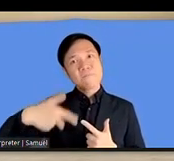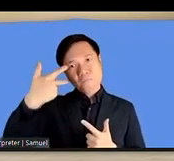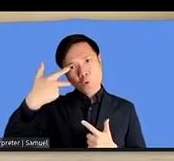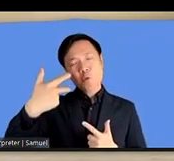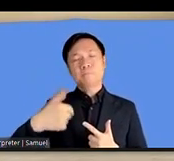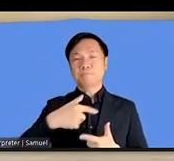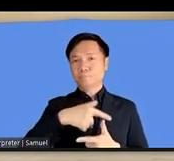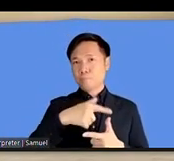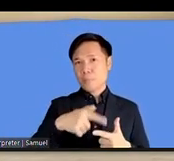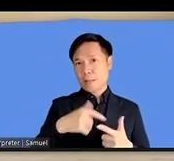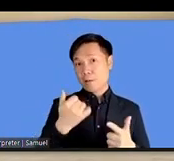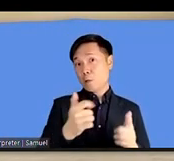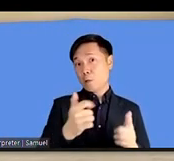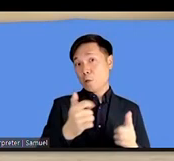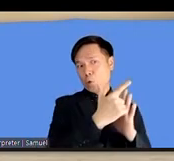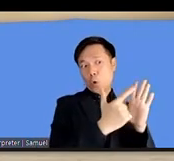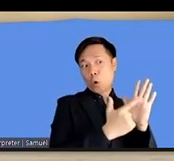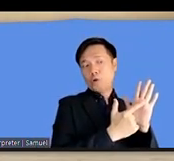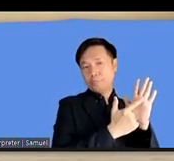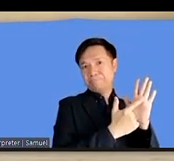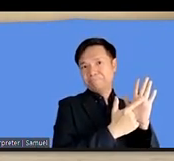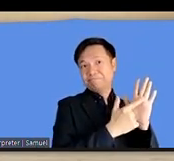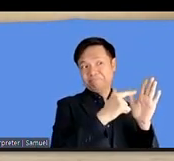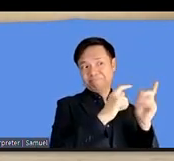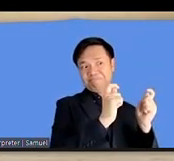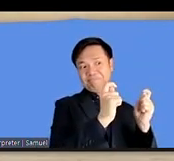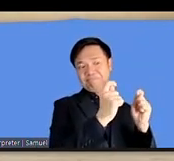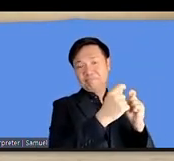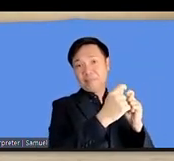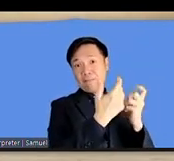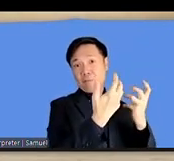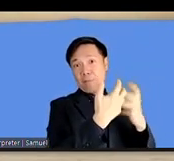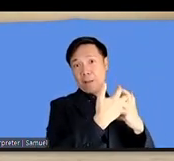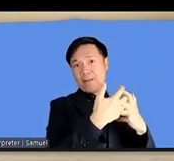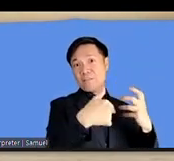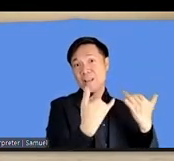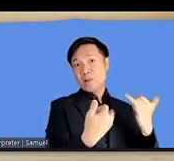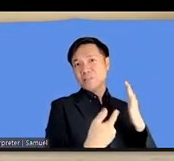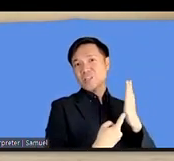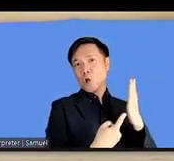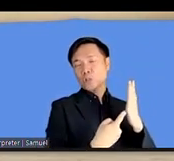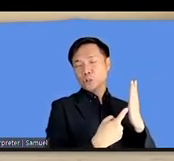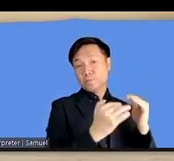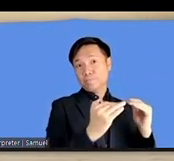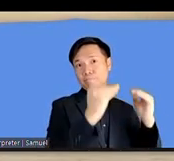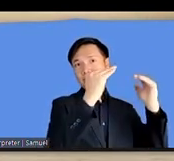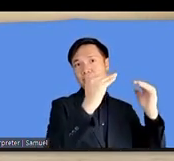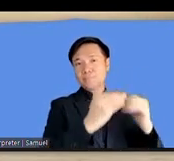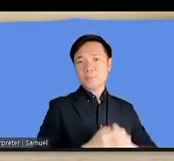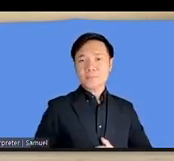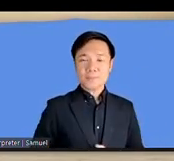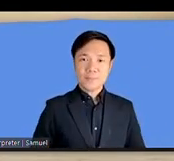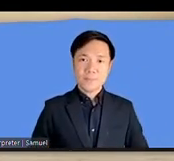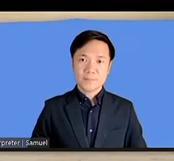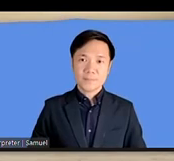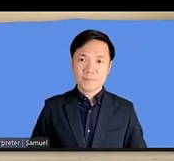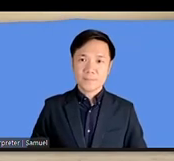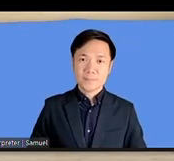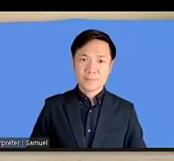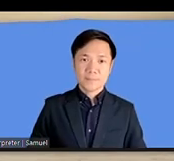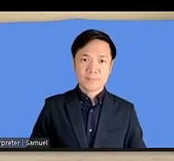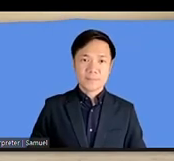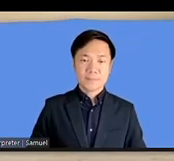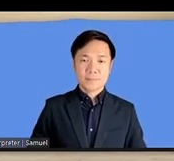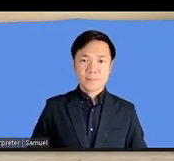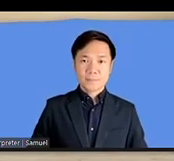up to the digital air the digital arena where video and others are needed um and the same